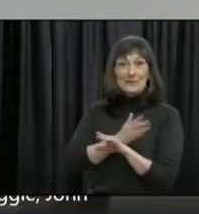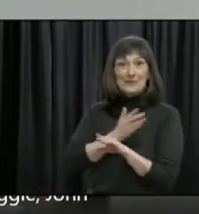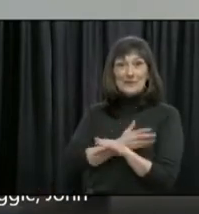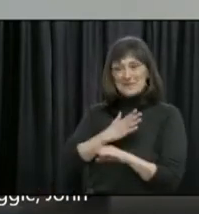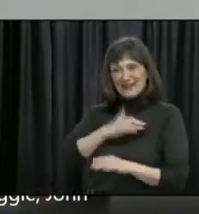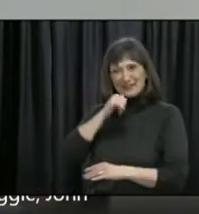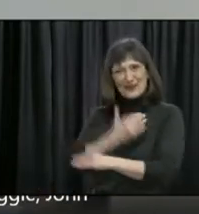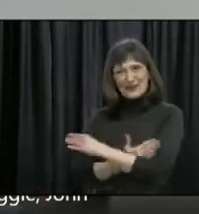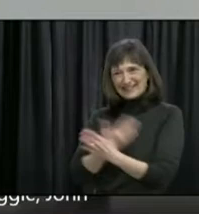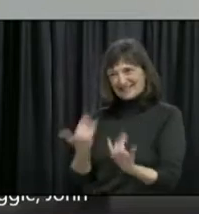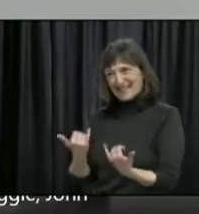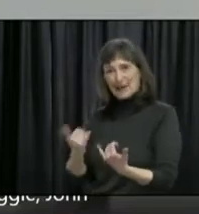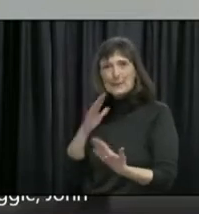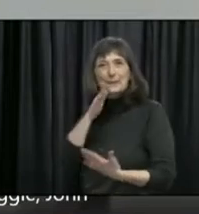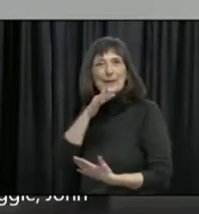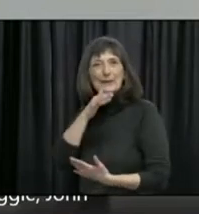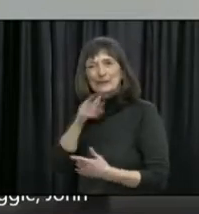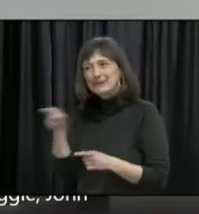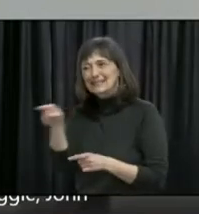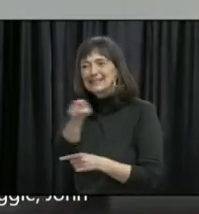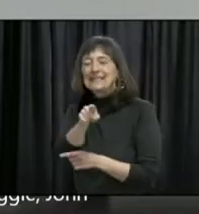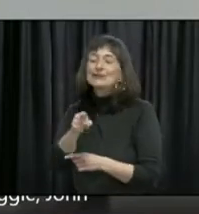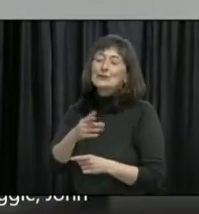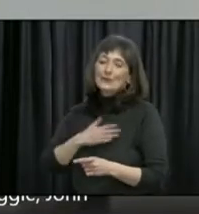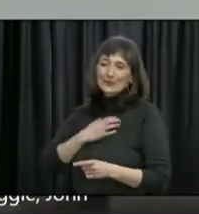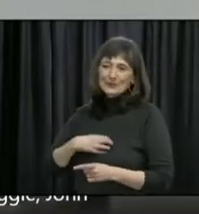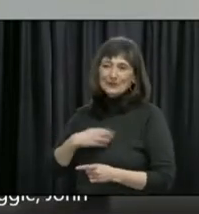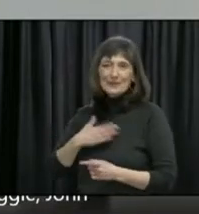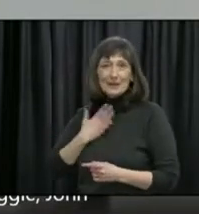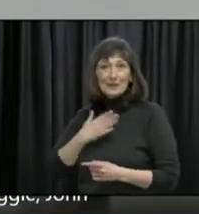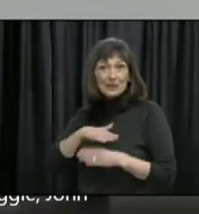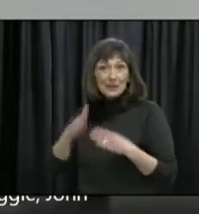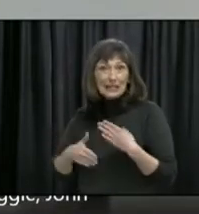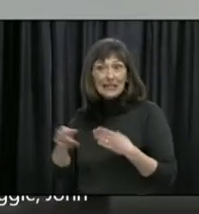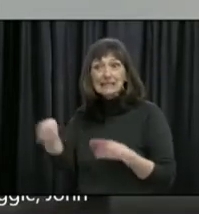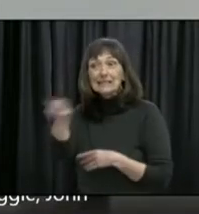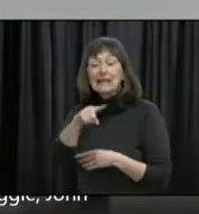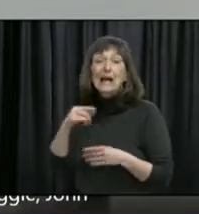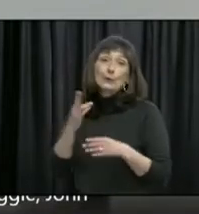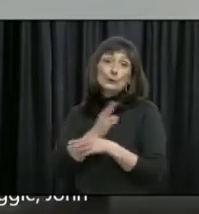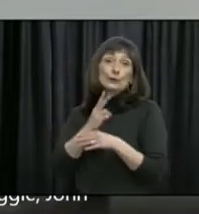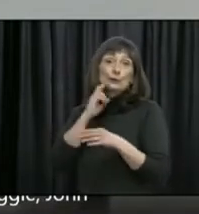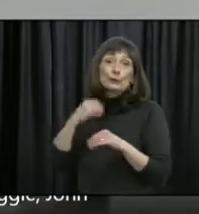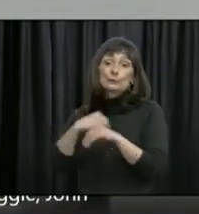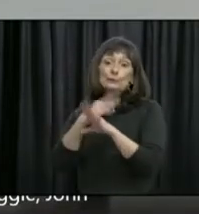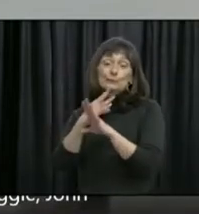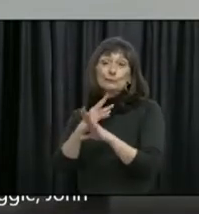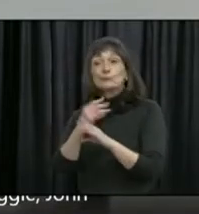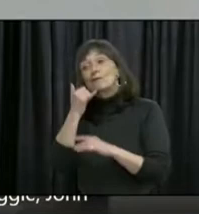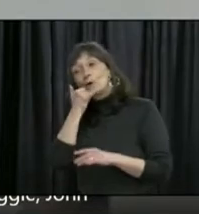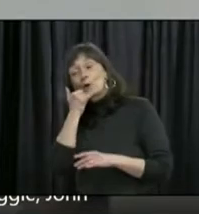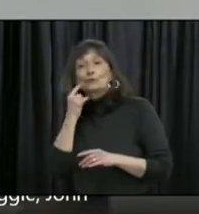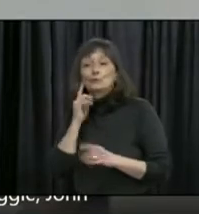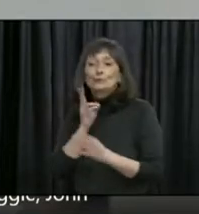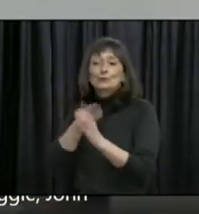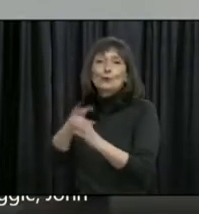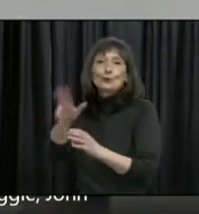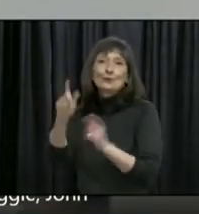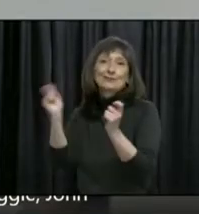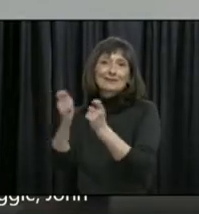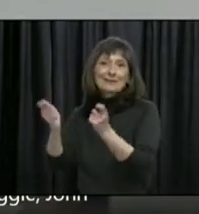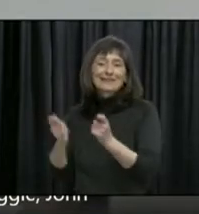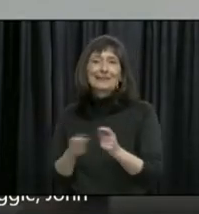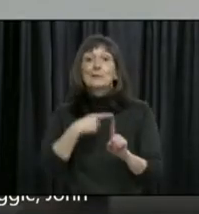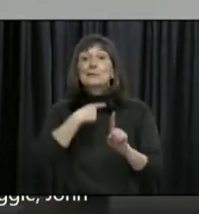with their families. And I wish them a happy weekend, and we'll use this kind of technology to join in. It's also in Gander,